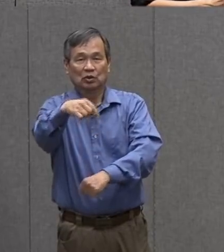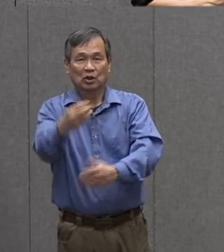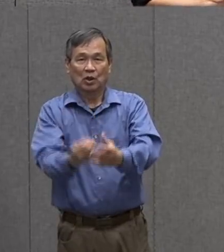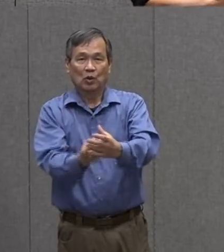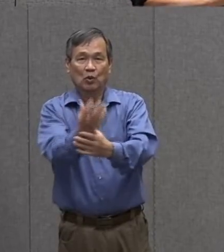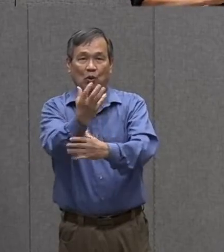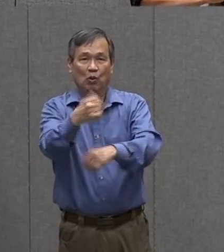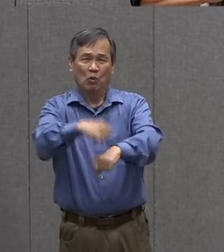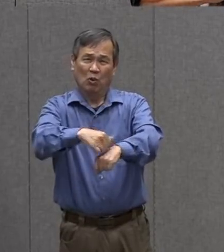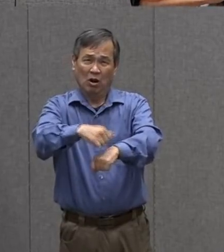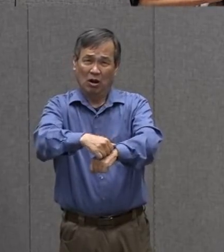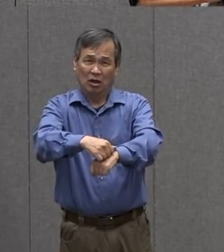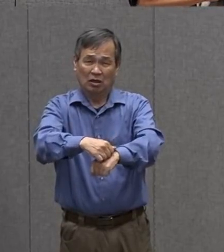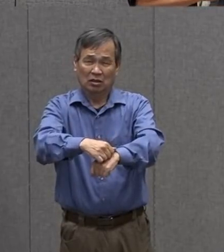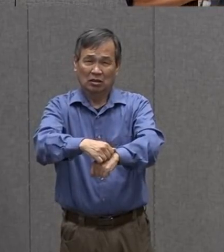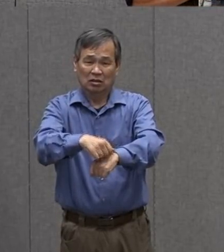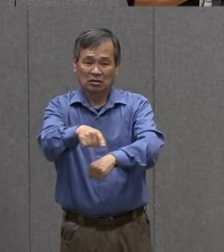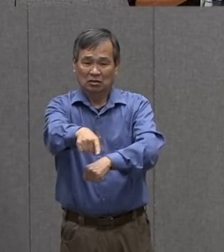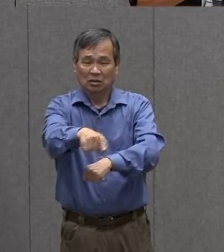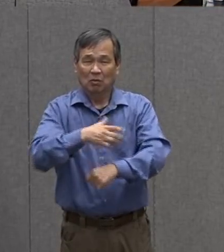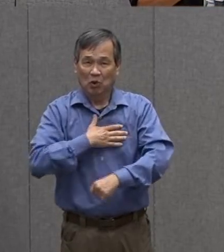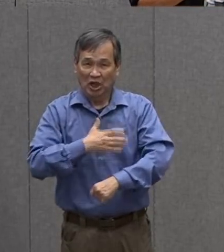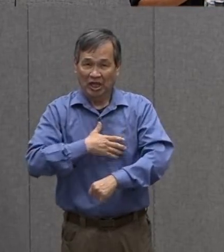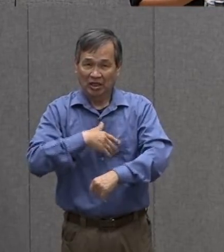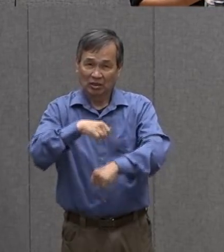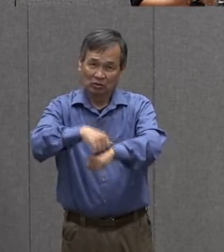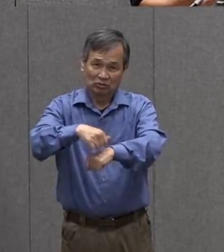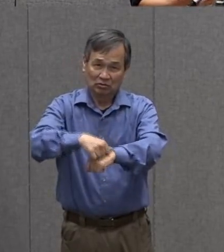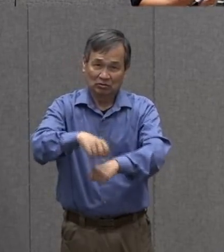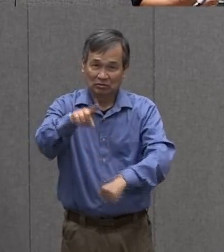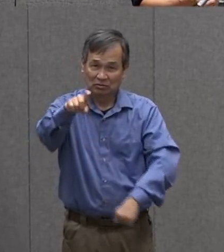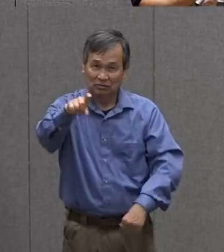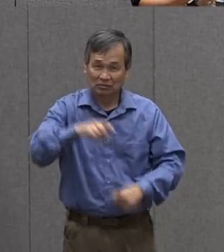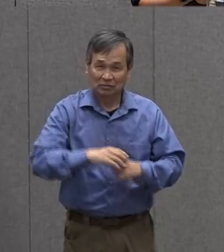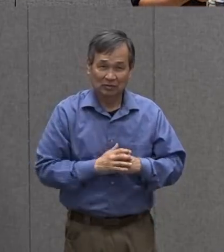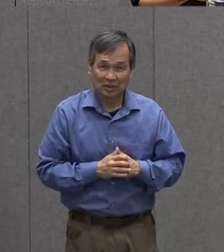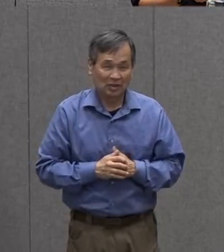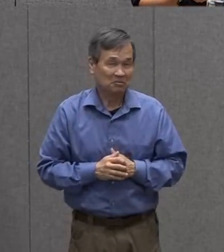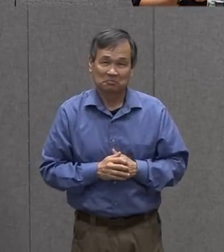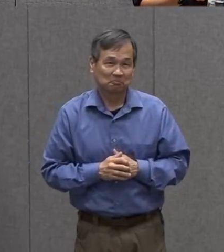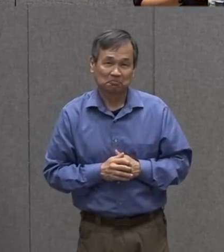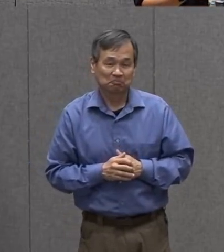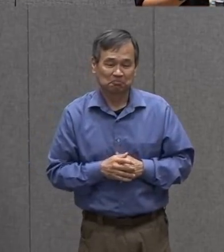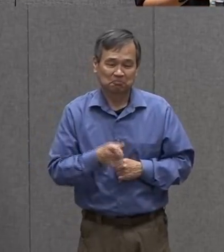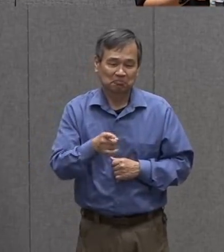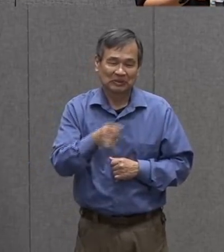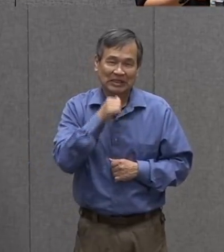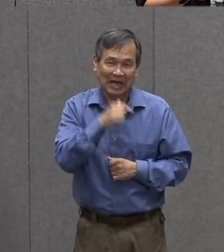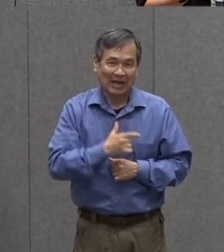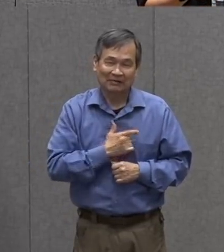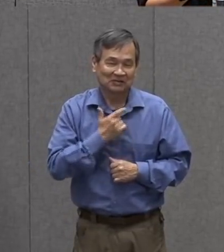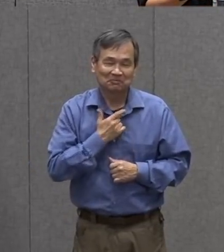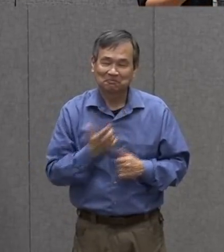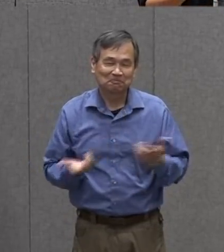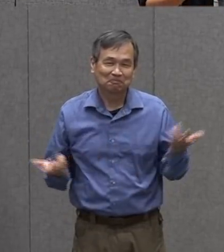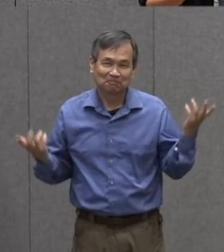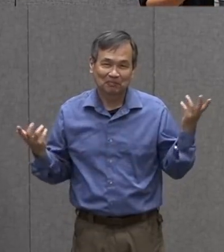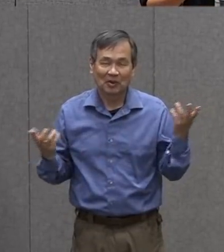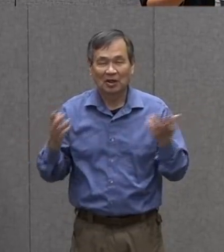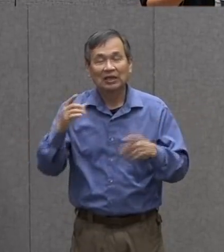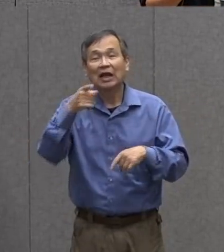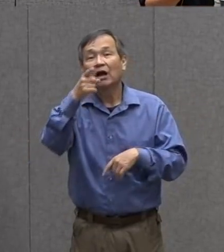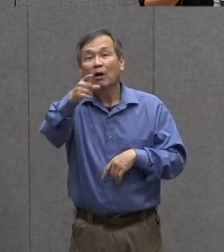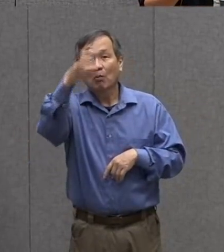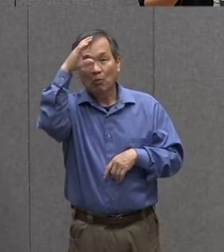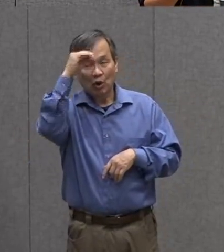do rocks breathe hmm rocks are non-living boys and girls i want you to